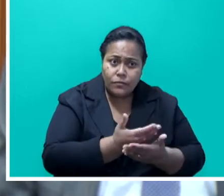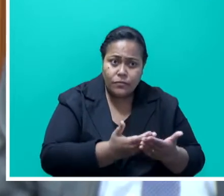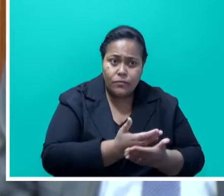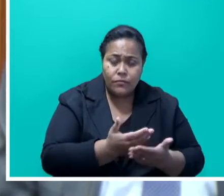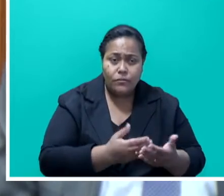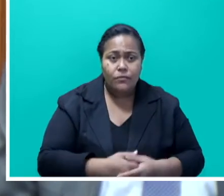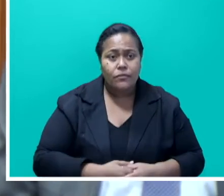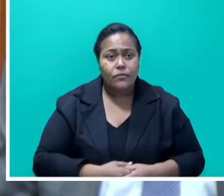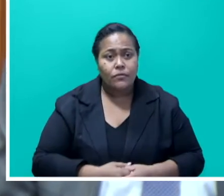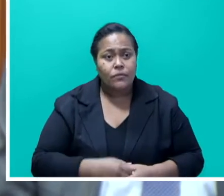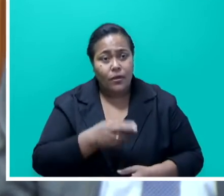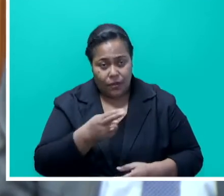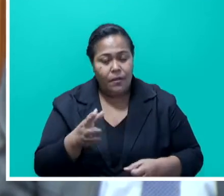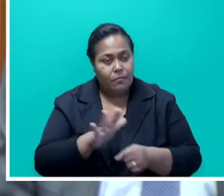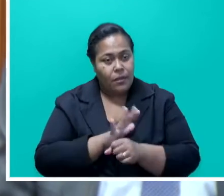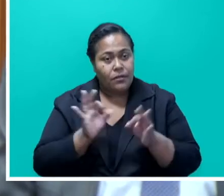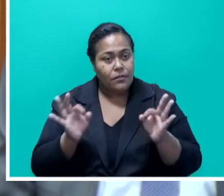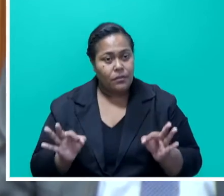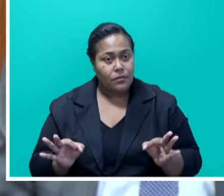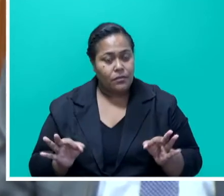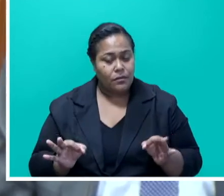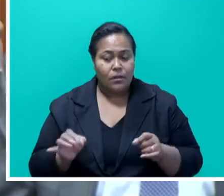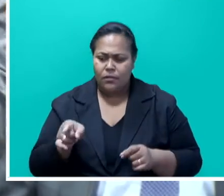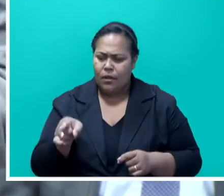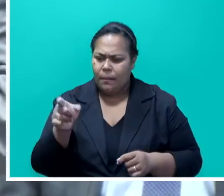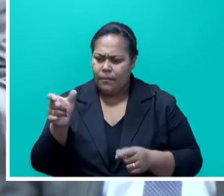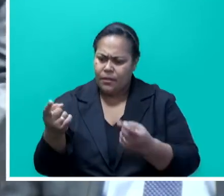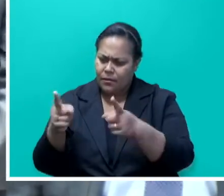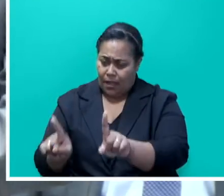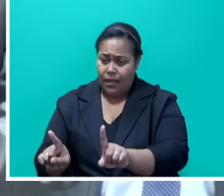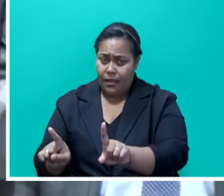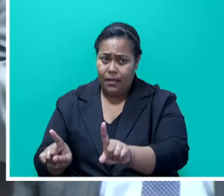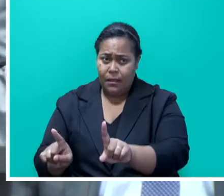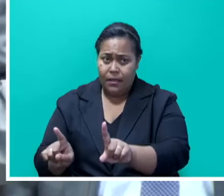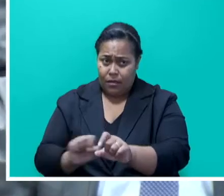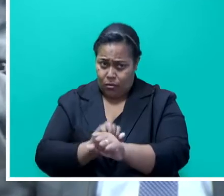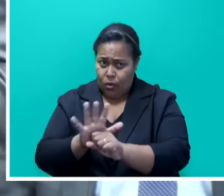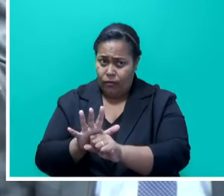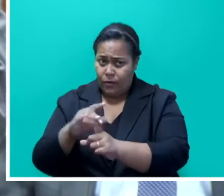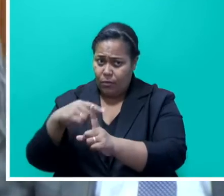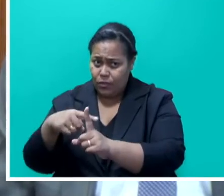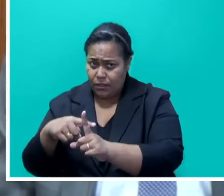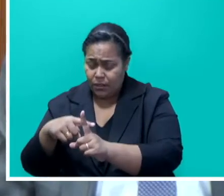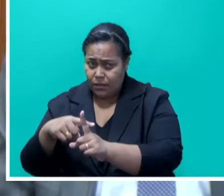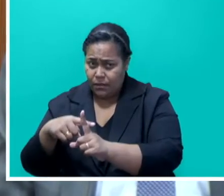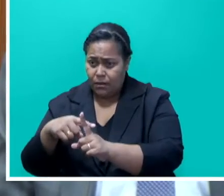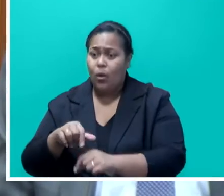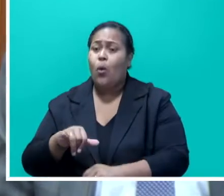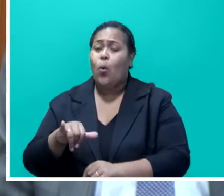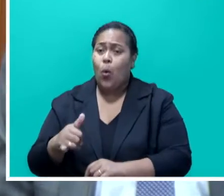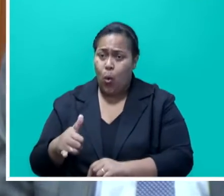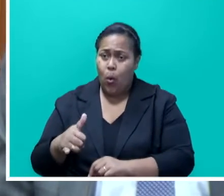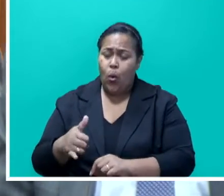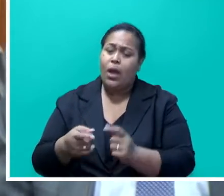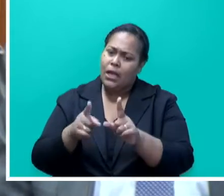and then they make the decision whether the person died from COVID or died with COVID. And as you're